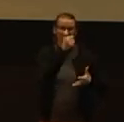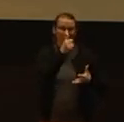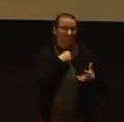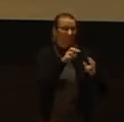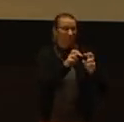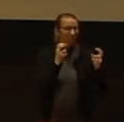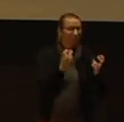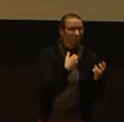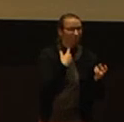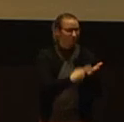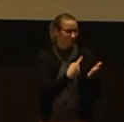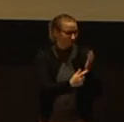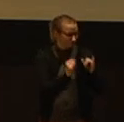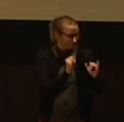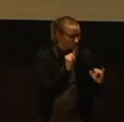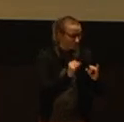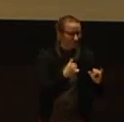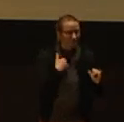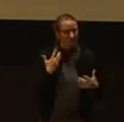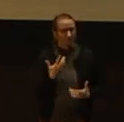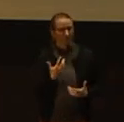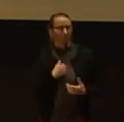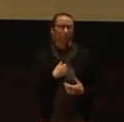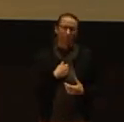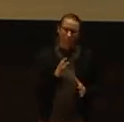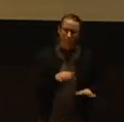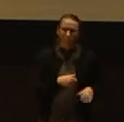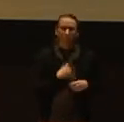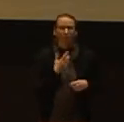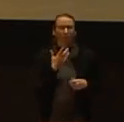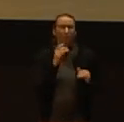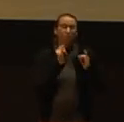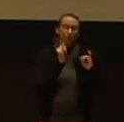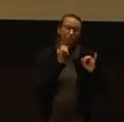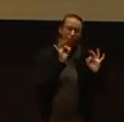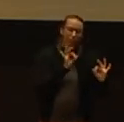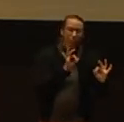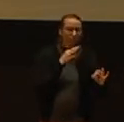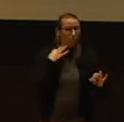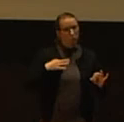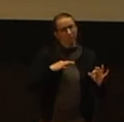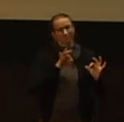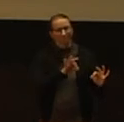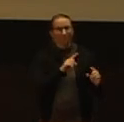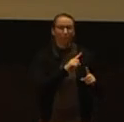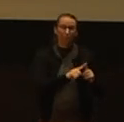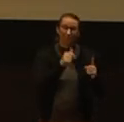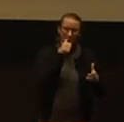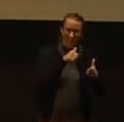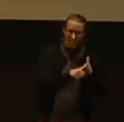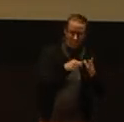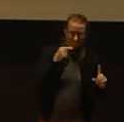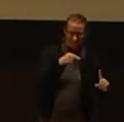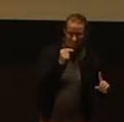It's intimidating, but I digress. She had a great interview. Scores were great, but they bring up the letter. I'm reminded,